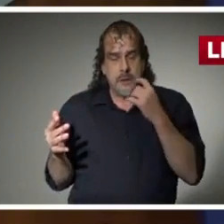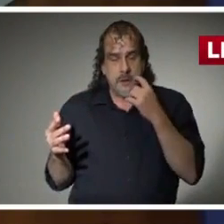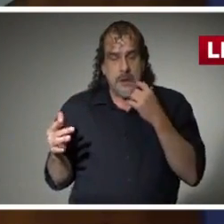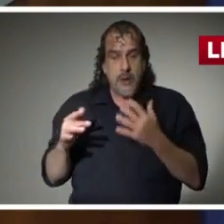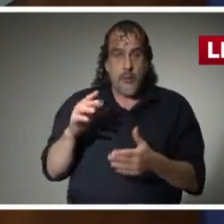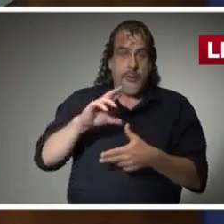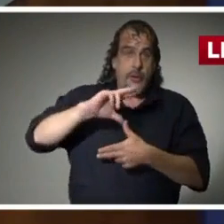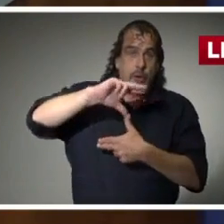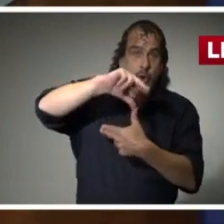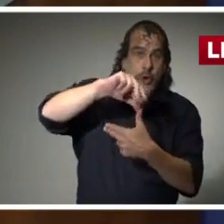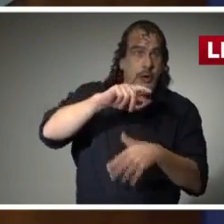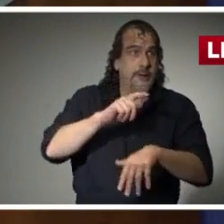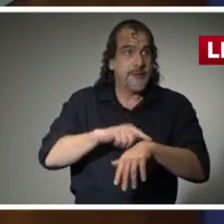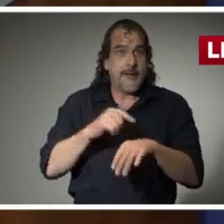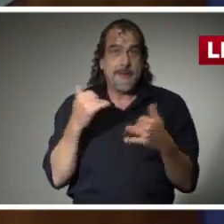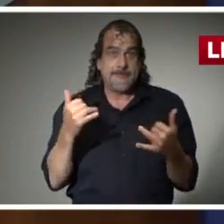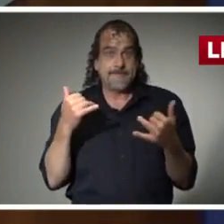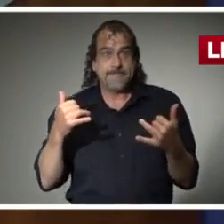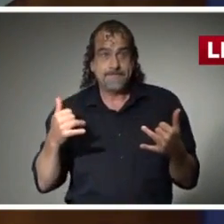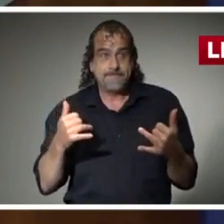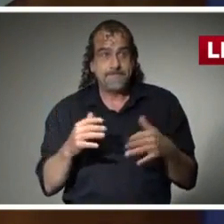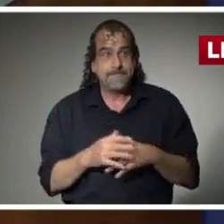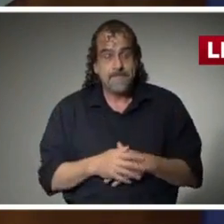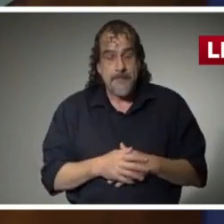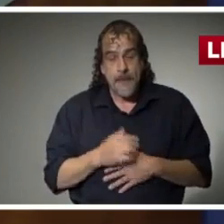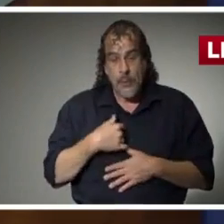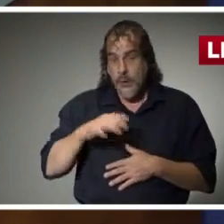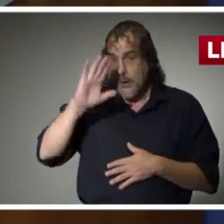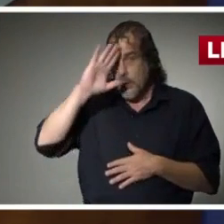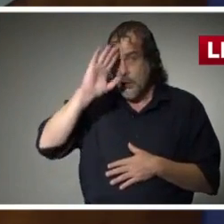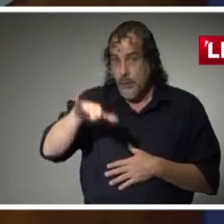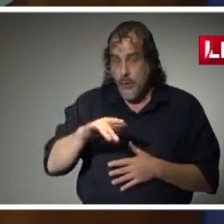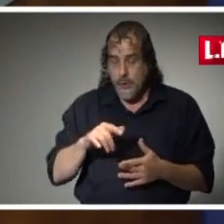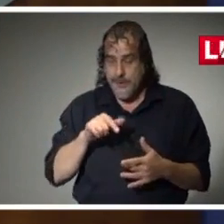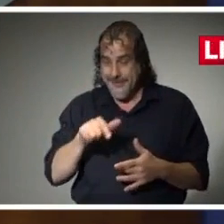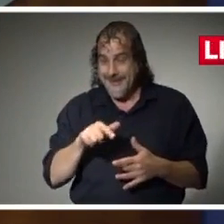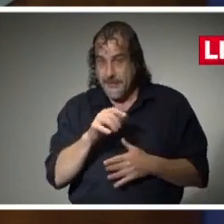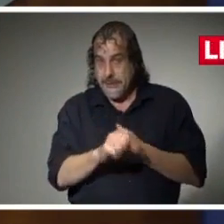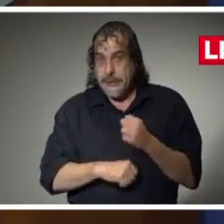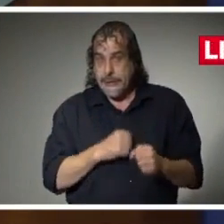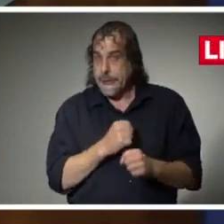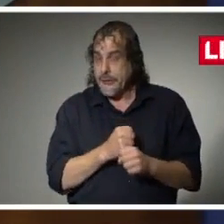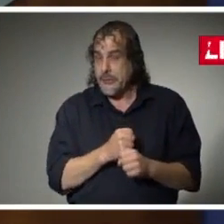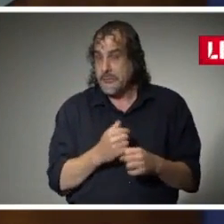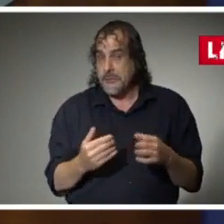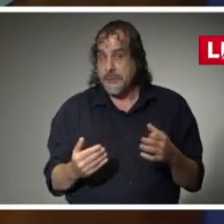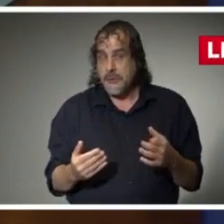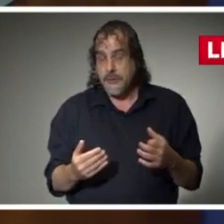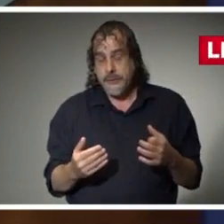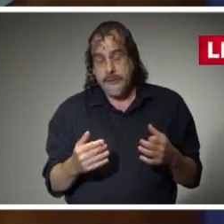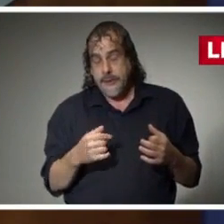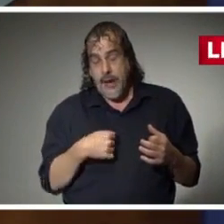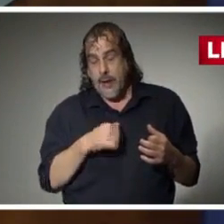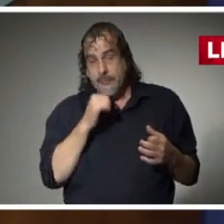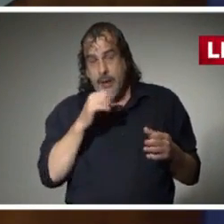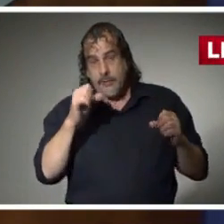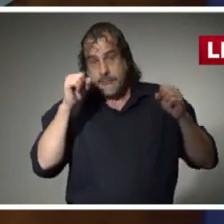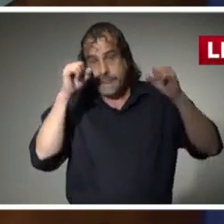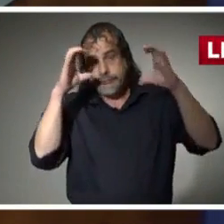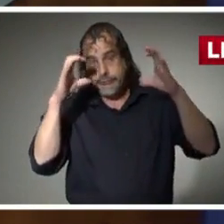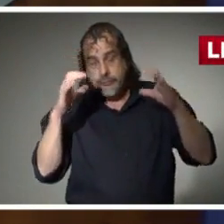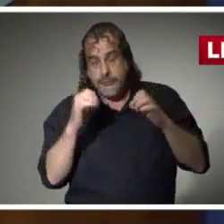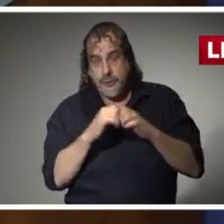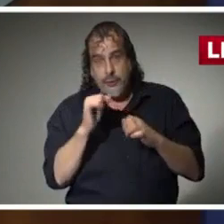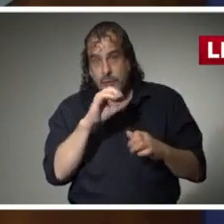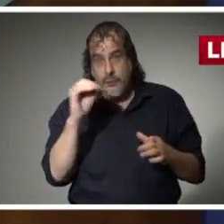that hurricane season is upon us. We know that this could very well be not surprising to anyone who's paid attention